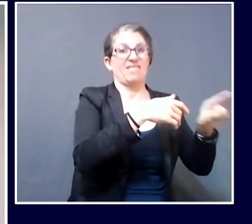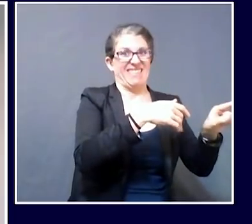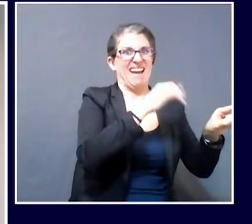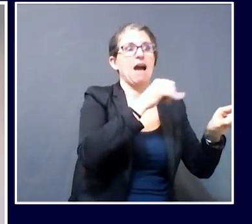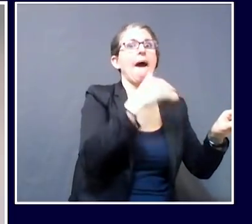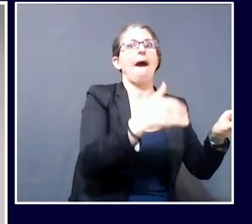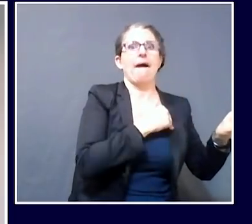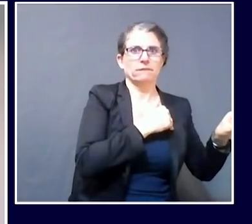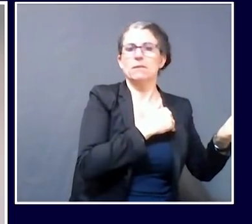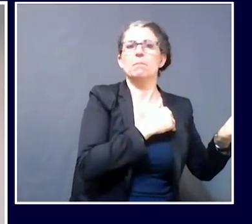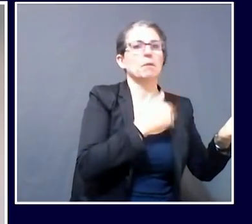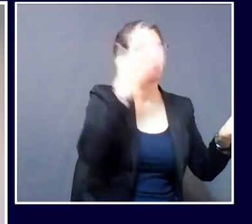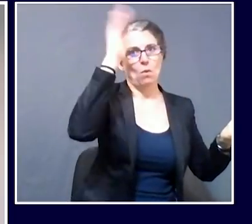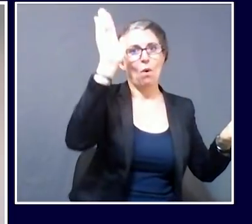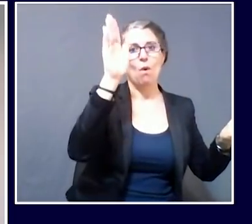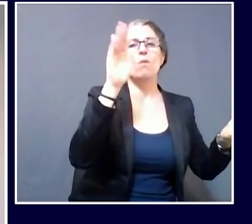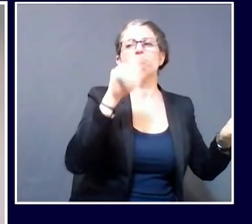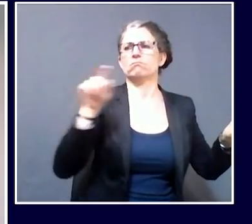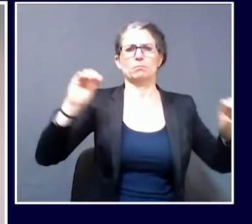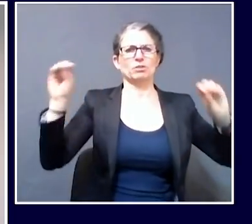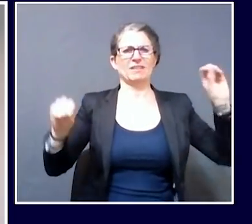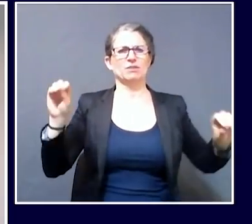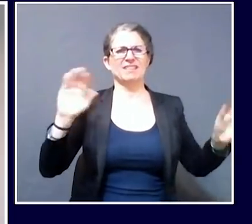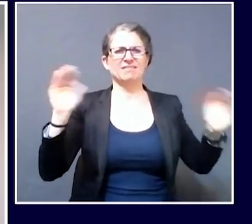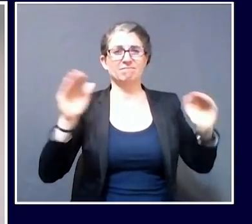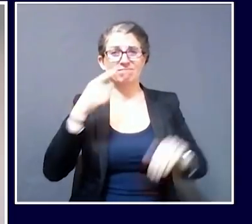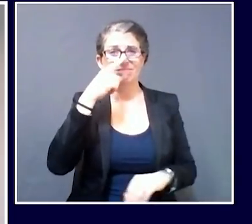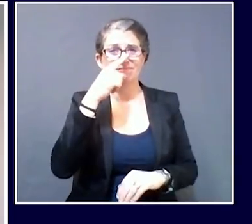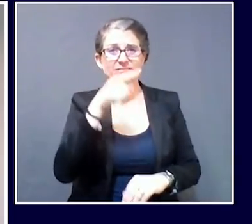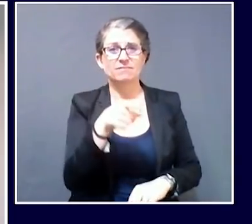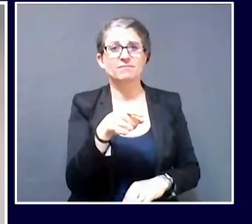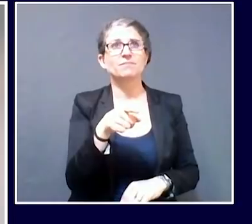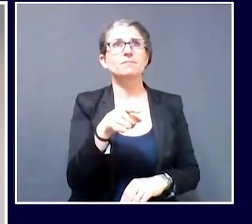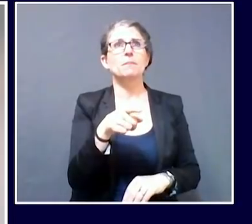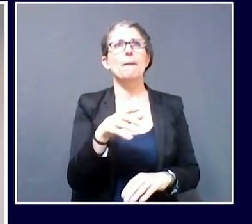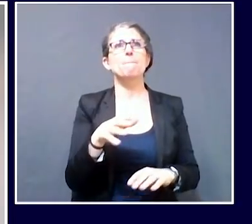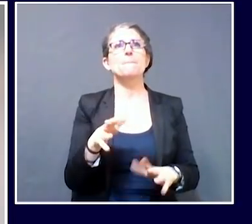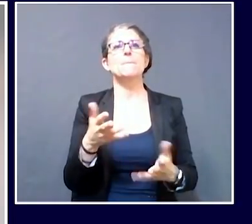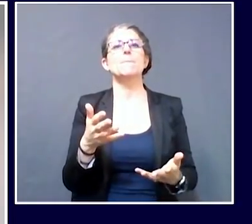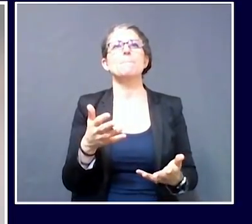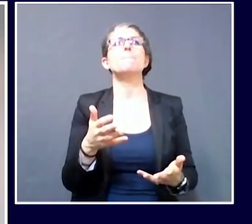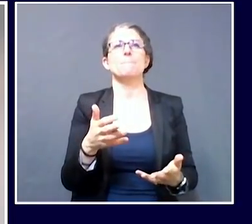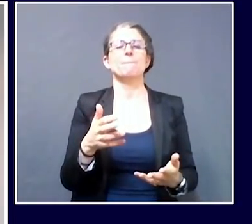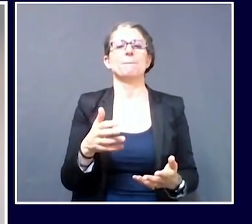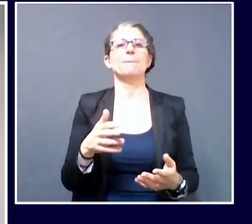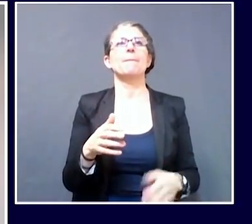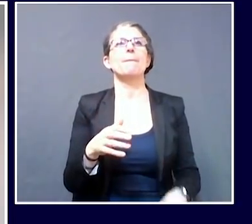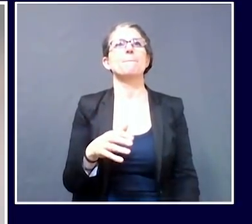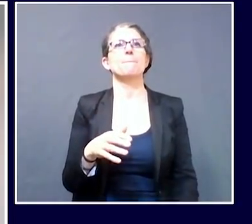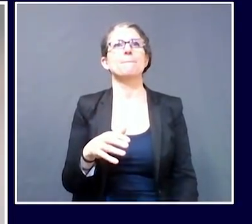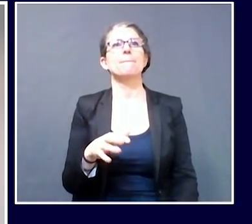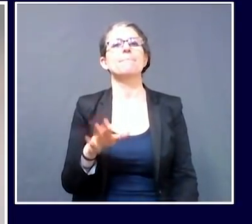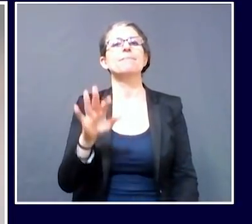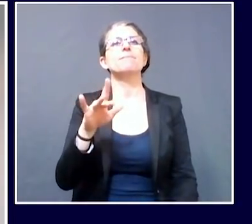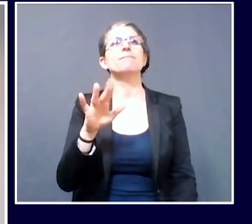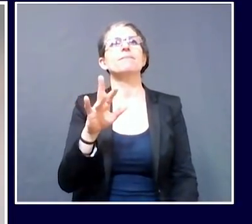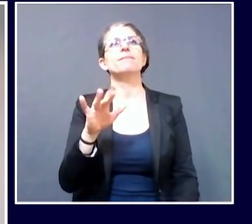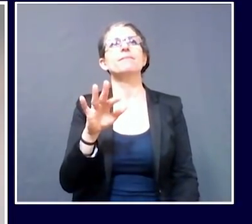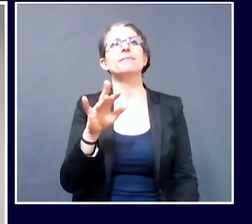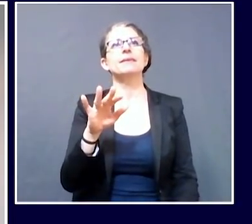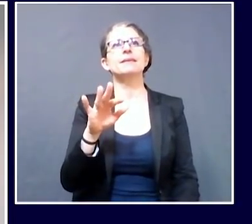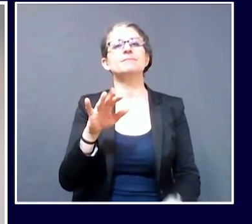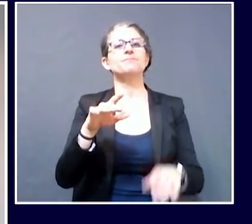And you're right, it's pre-symptomatic folks that we're really focused on. So here's kind of how the numbers break down.